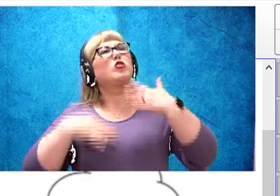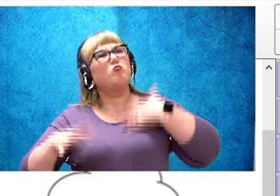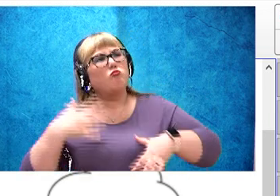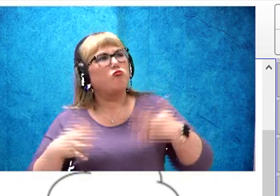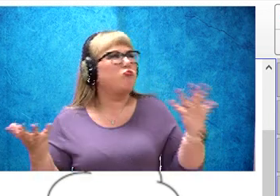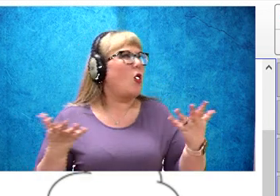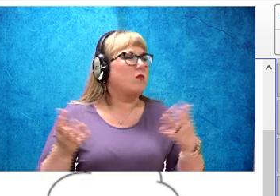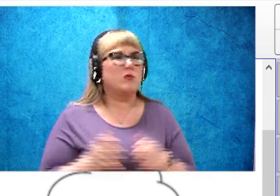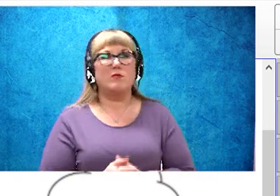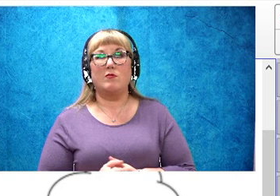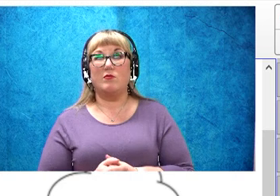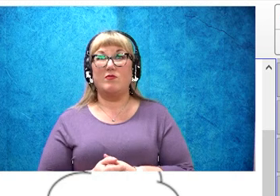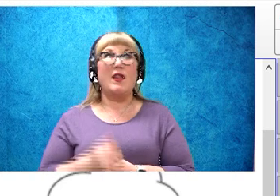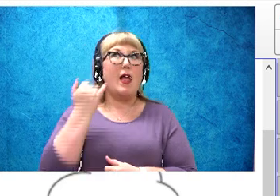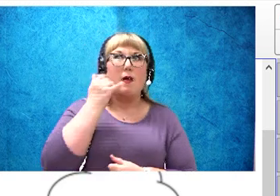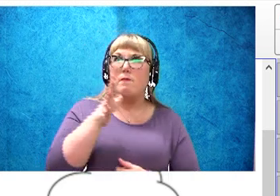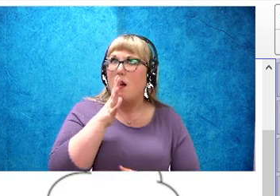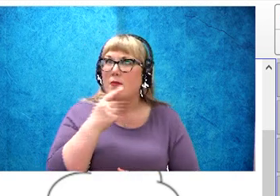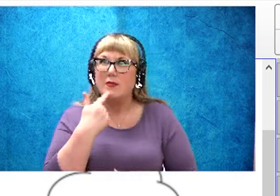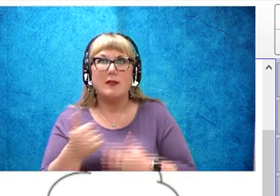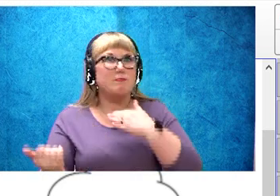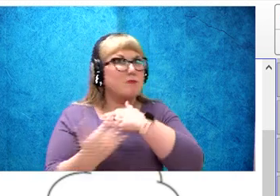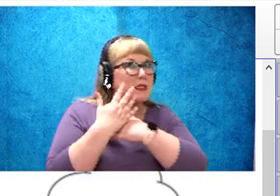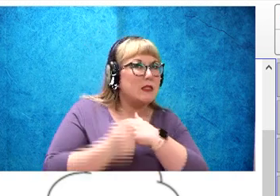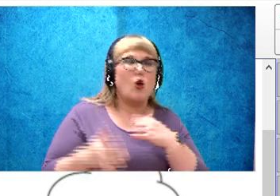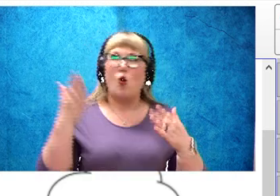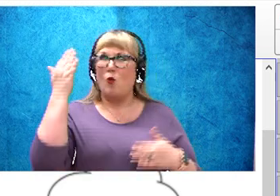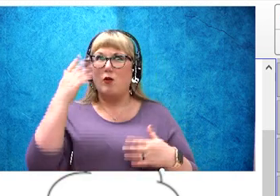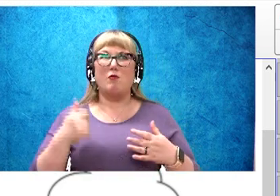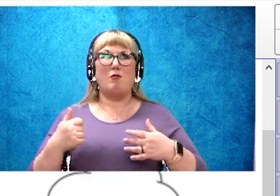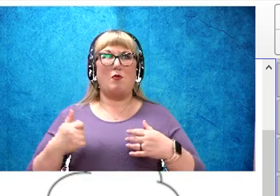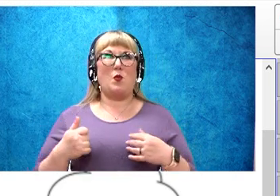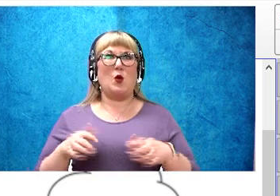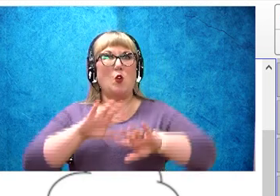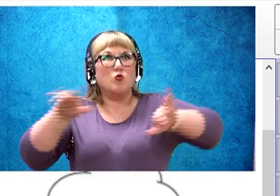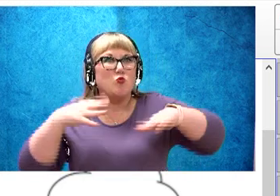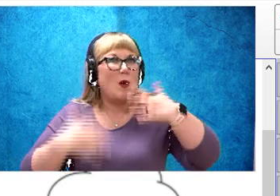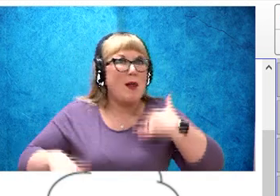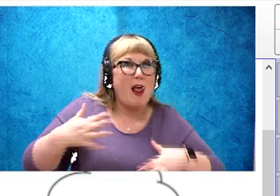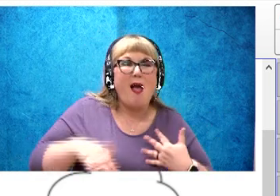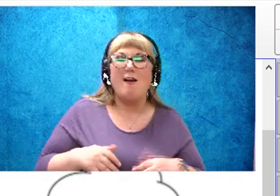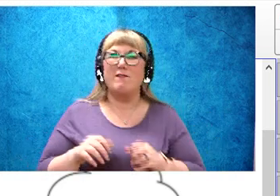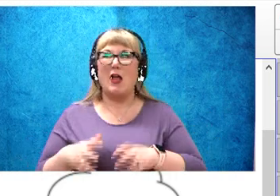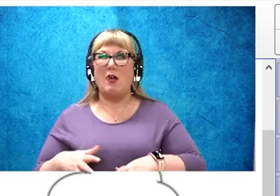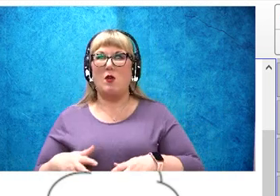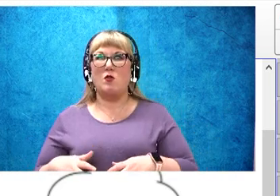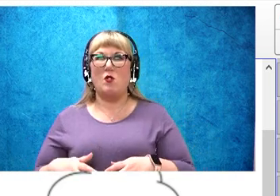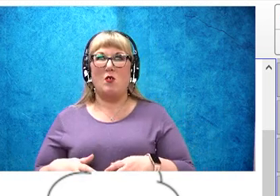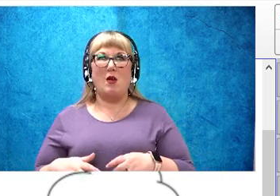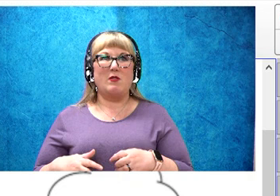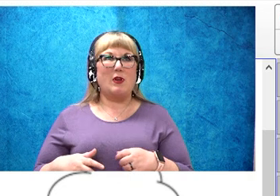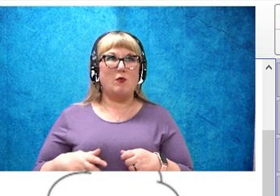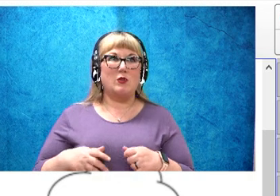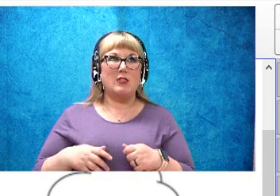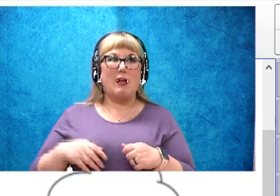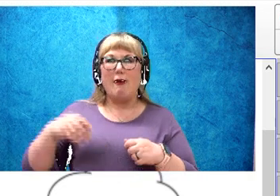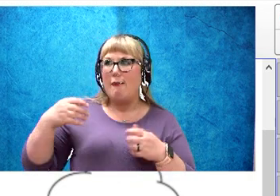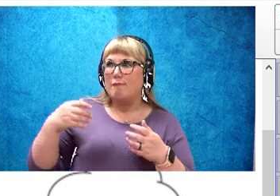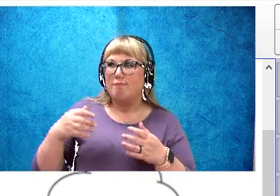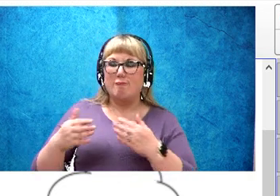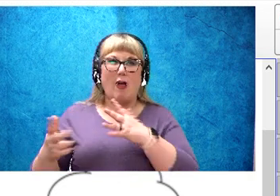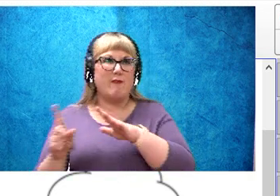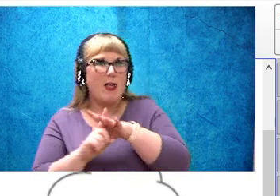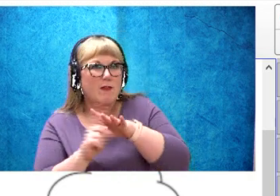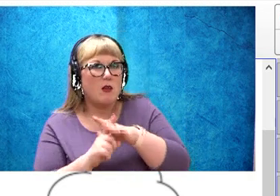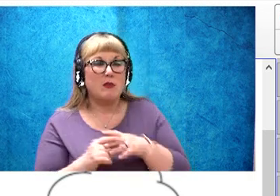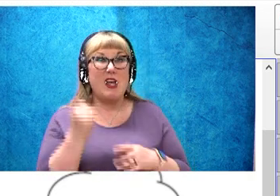flip flops and our bathing suit and our towel and we are going to go to the beach, but if she says we are going to a party then we know to put